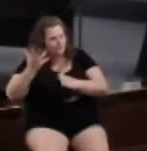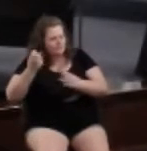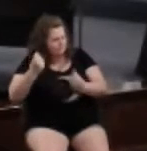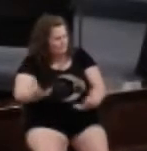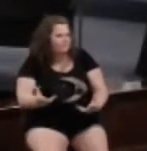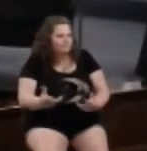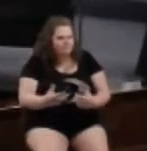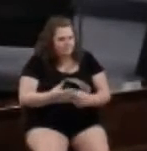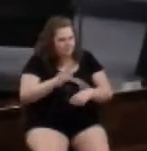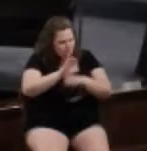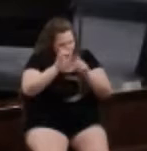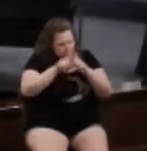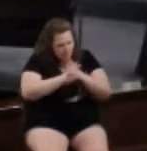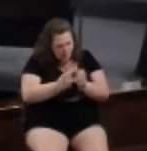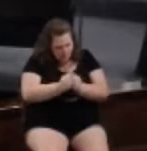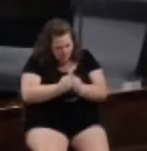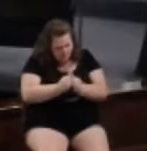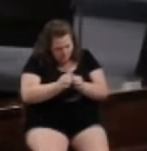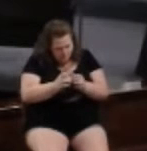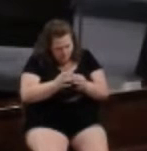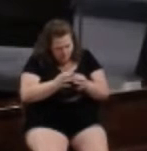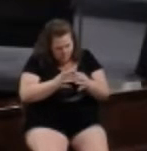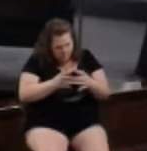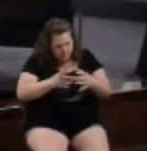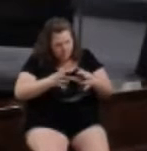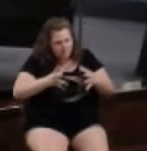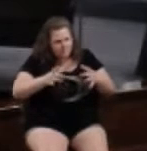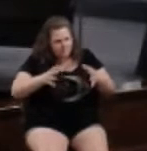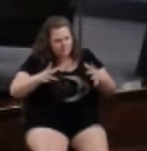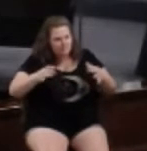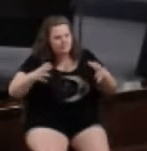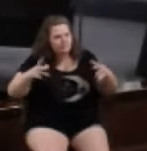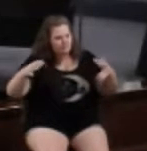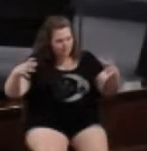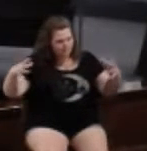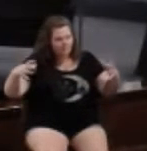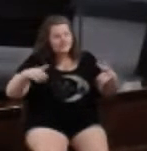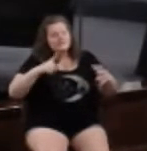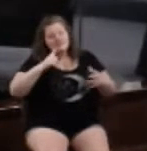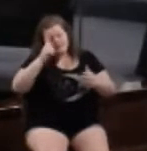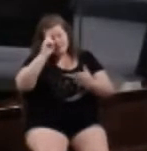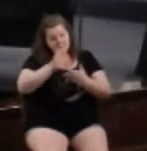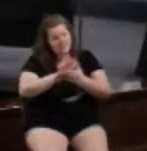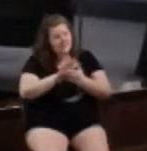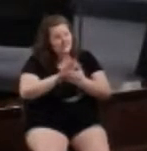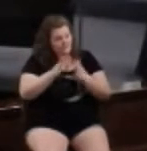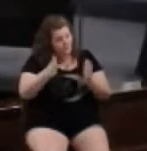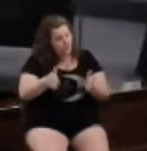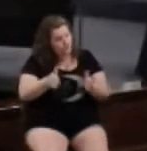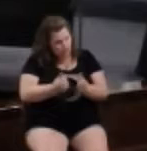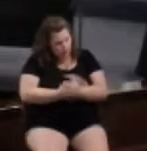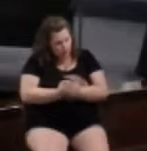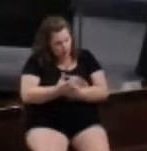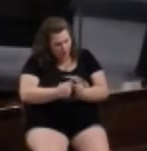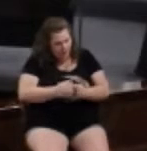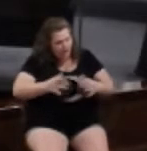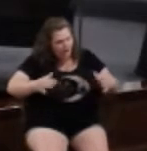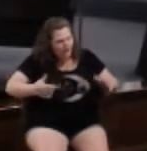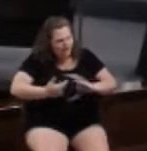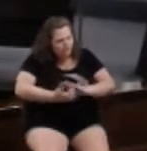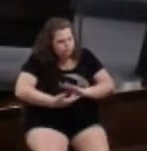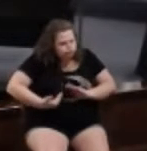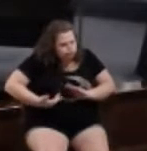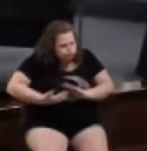it's growing and growing and growing. It says, with the believers multiplying rapidly, there were rumblings of